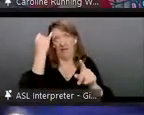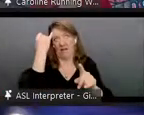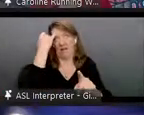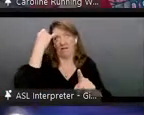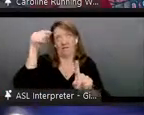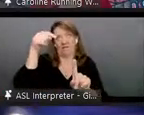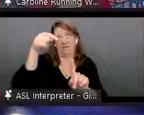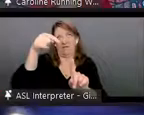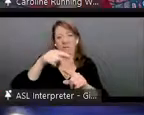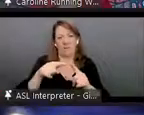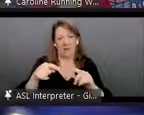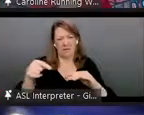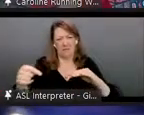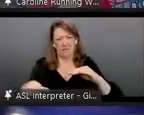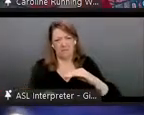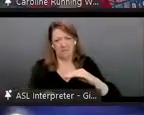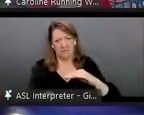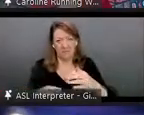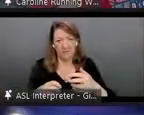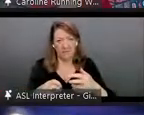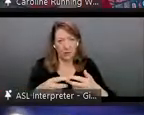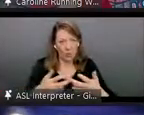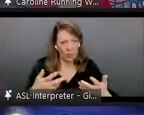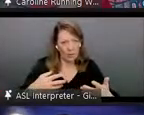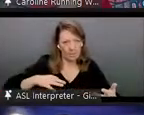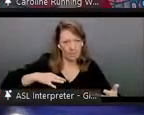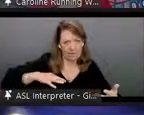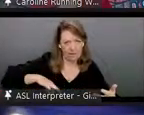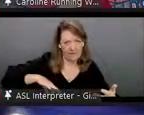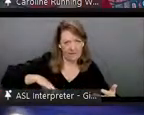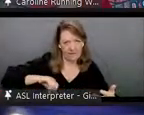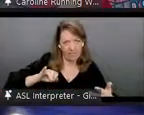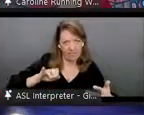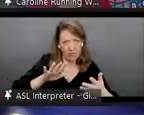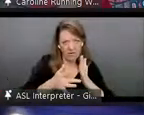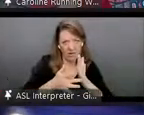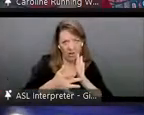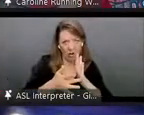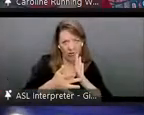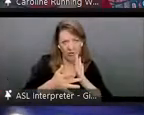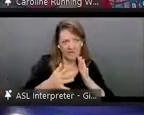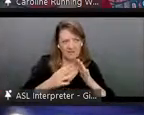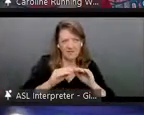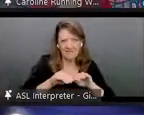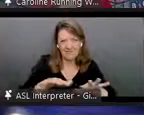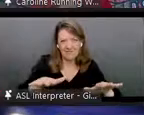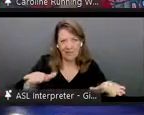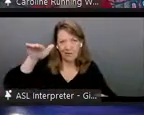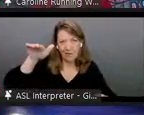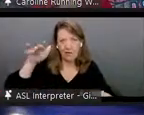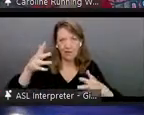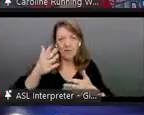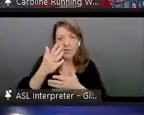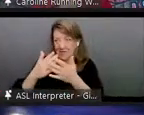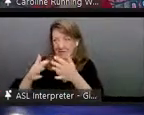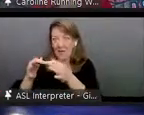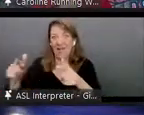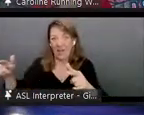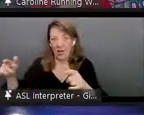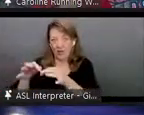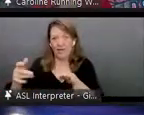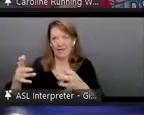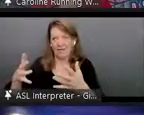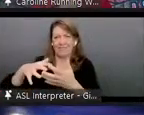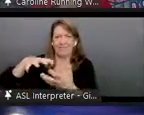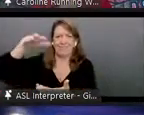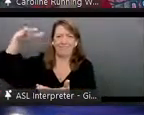um, the benefits of these technologies are distributed very, uh, inequitably in our society. So you've got some languages that have got heaps of resources